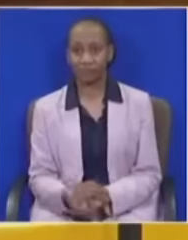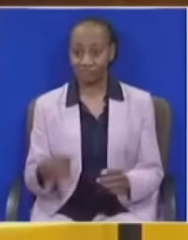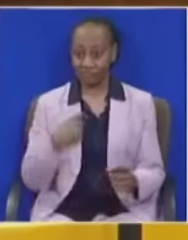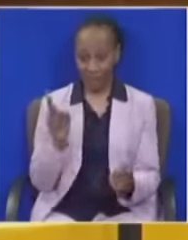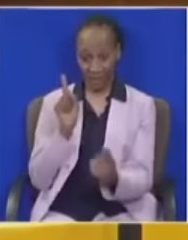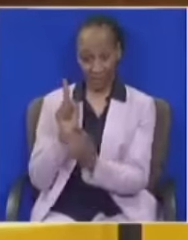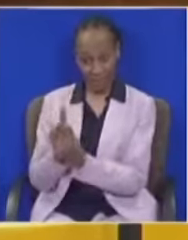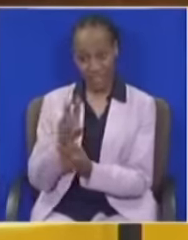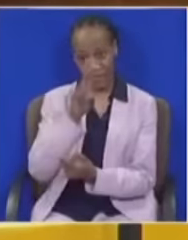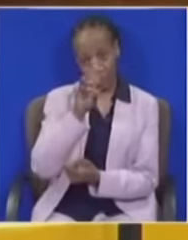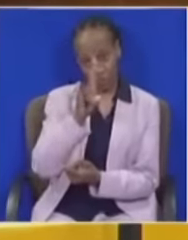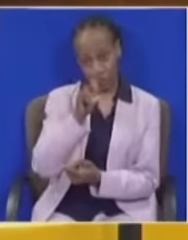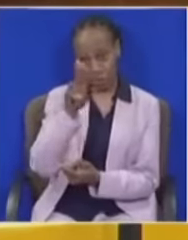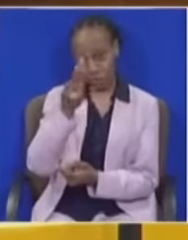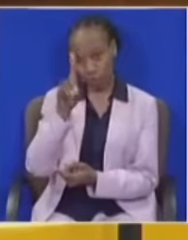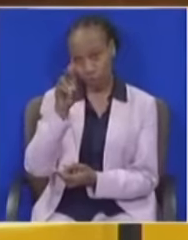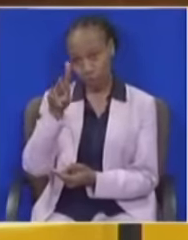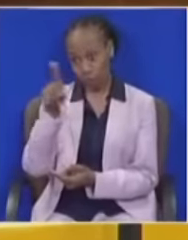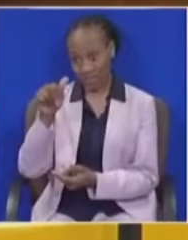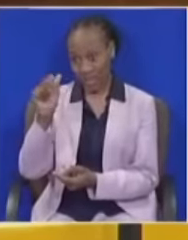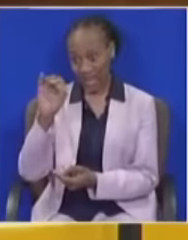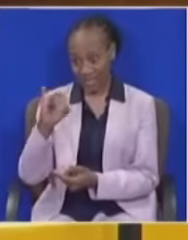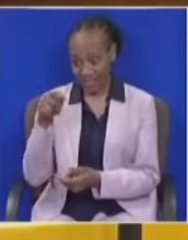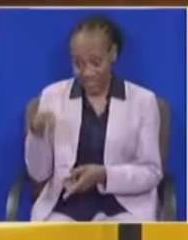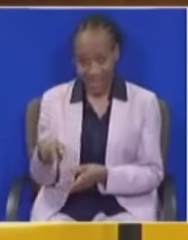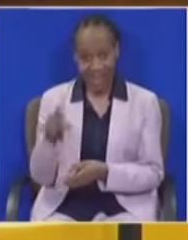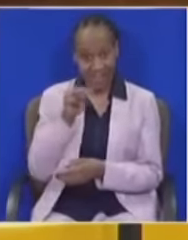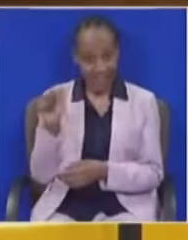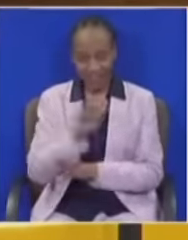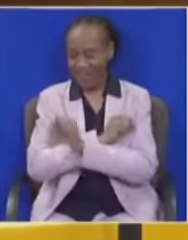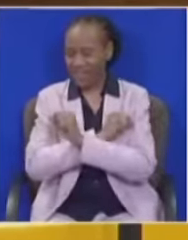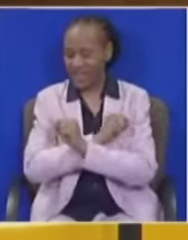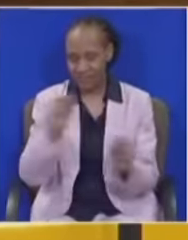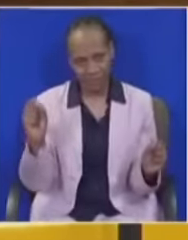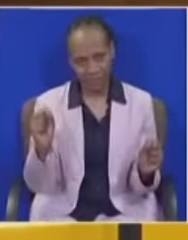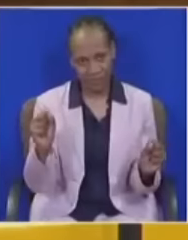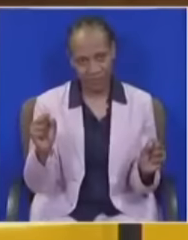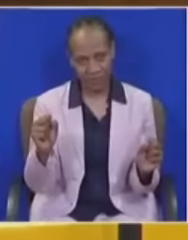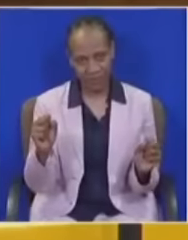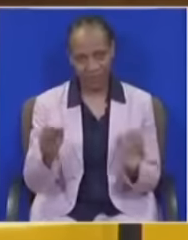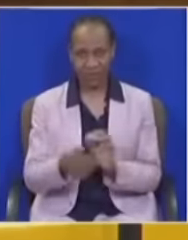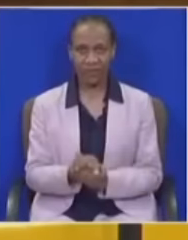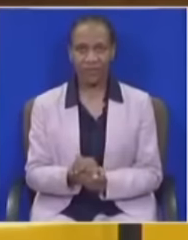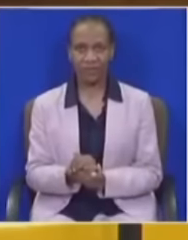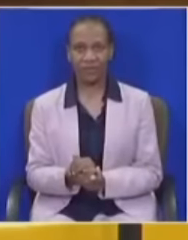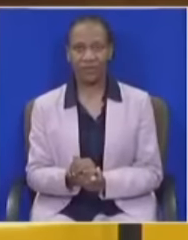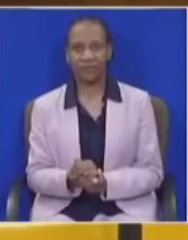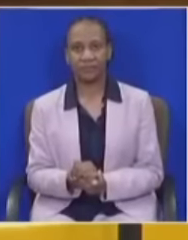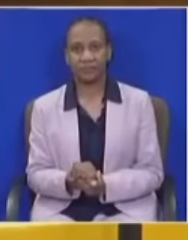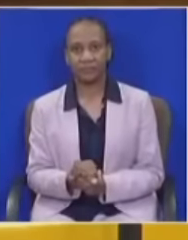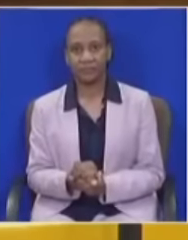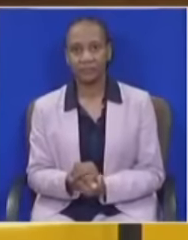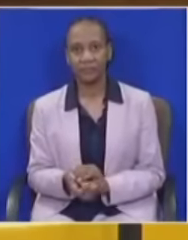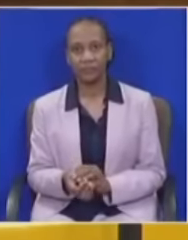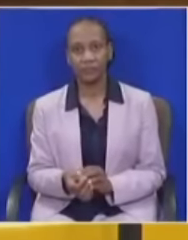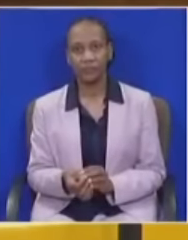Honorable Member, Honorable Minister, proceed with your debate. Perhaps in keeping with the historical significance